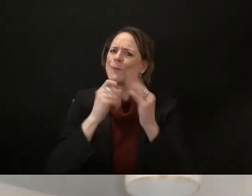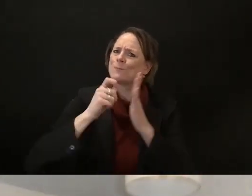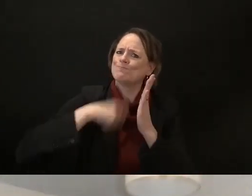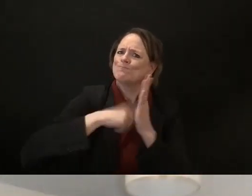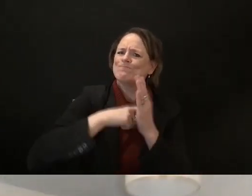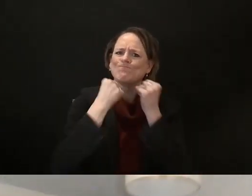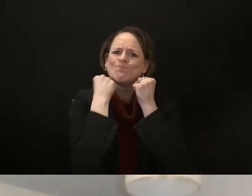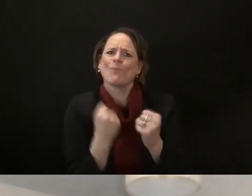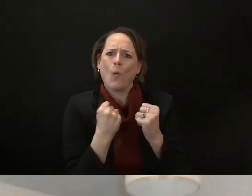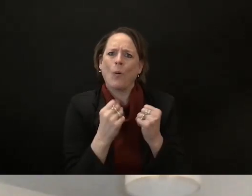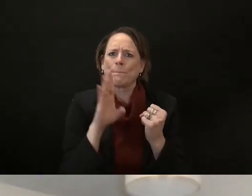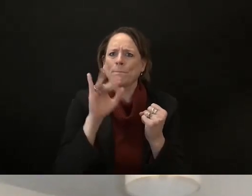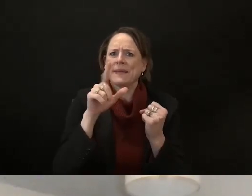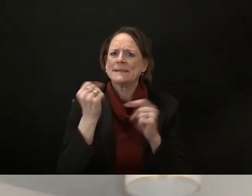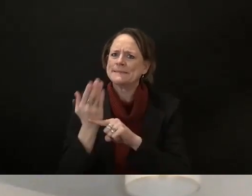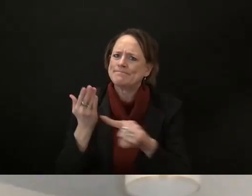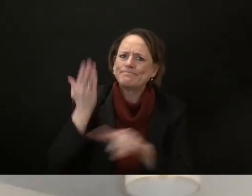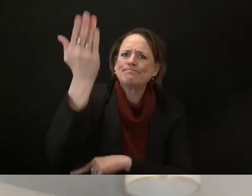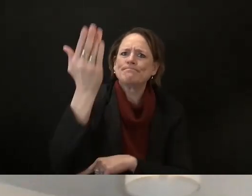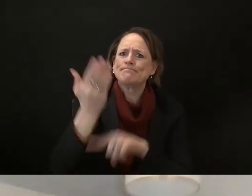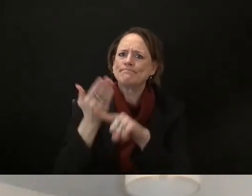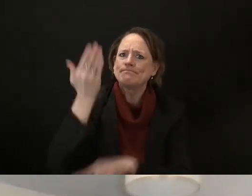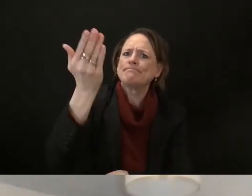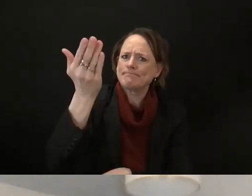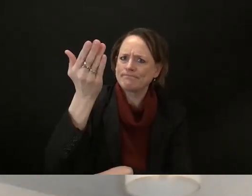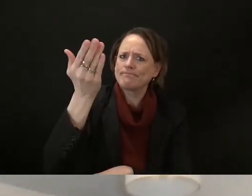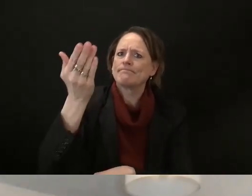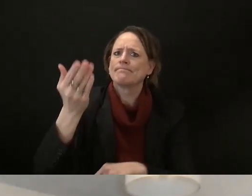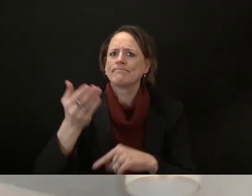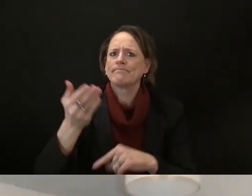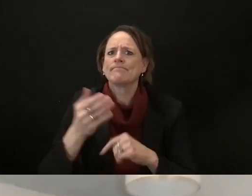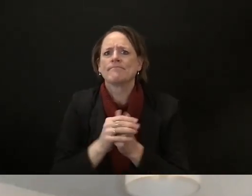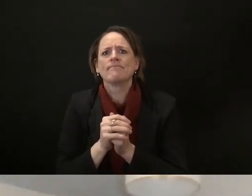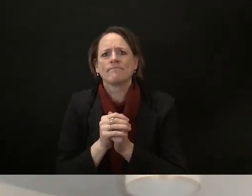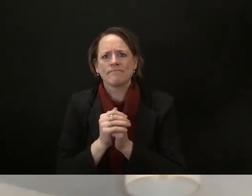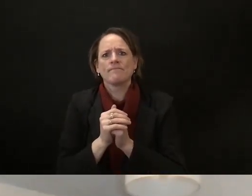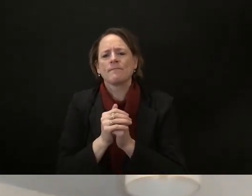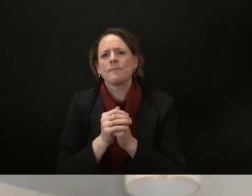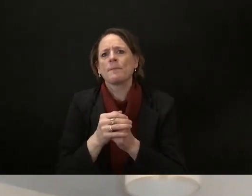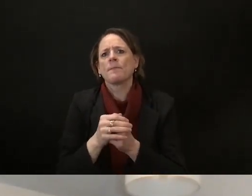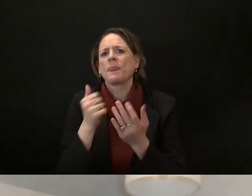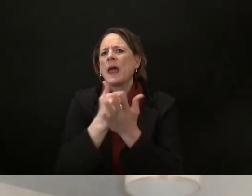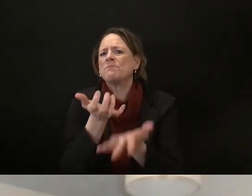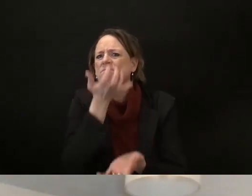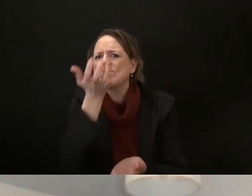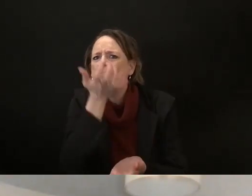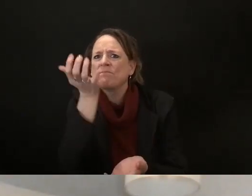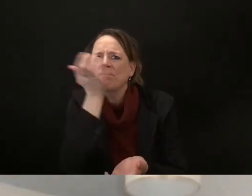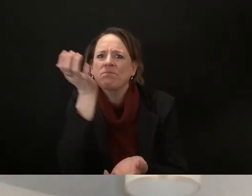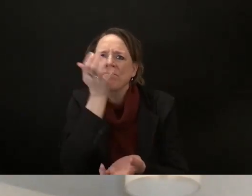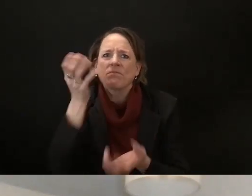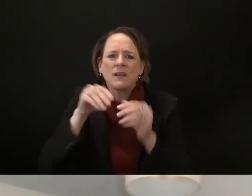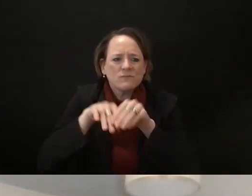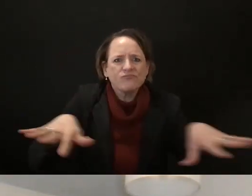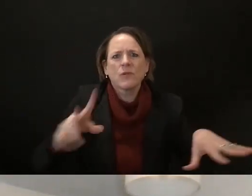back uh tooth and nail on the on the effort to to to refuse to do any remediation or to do anything not remediation but